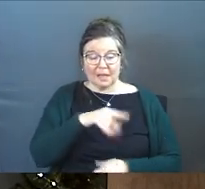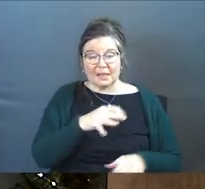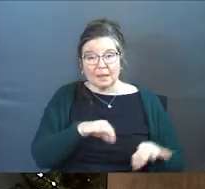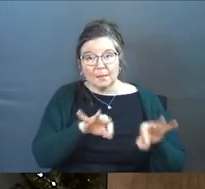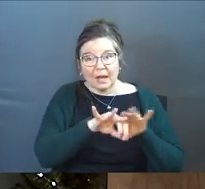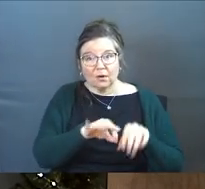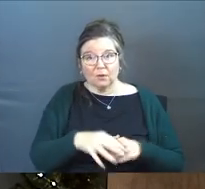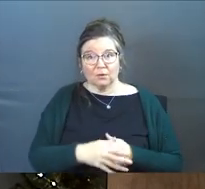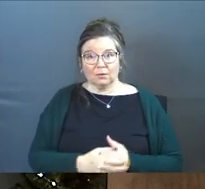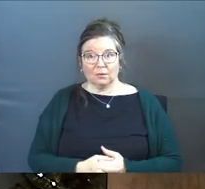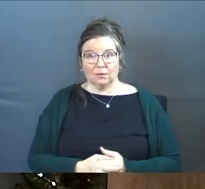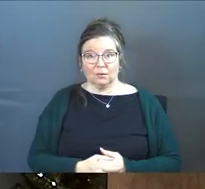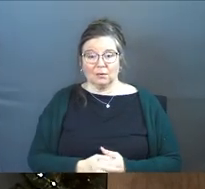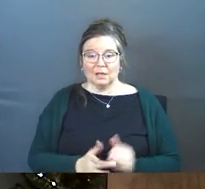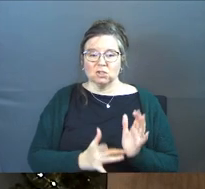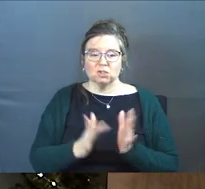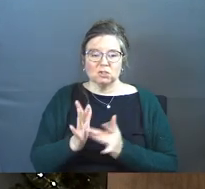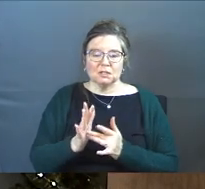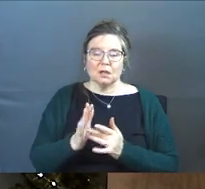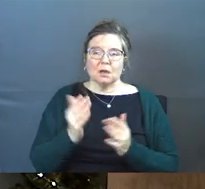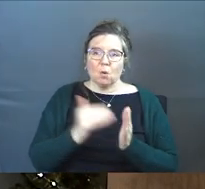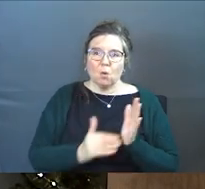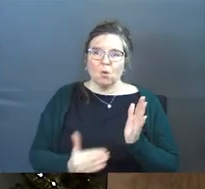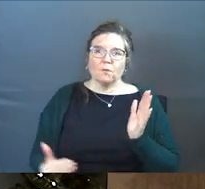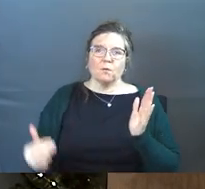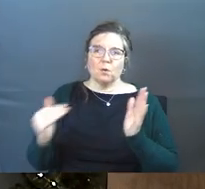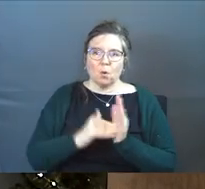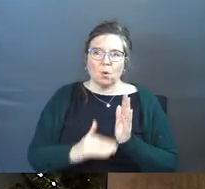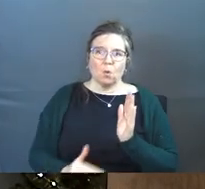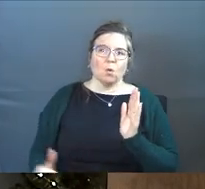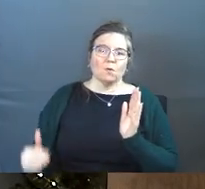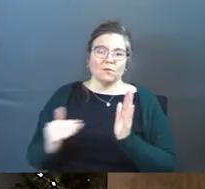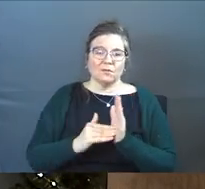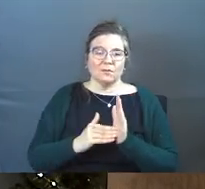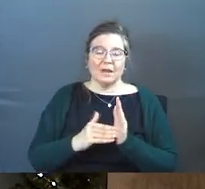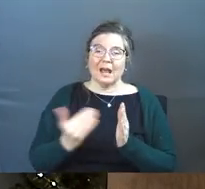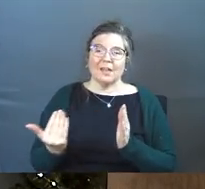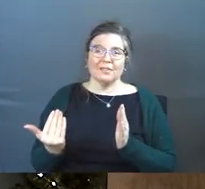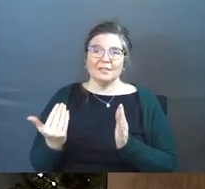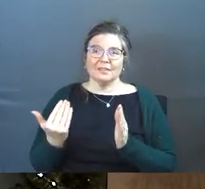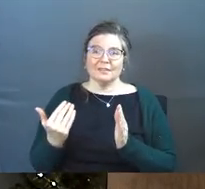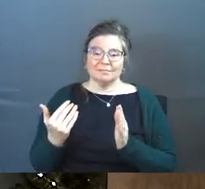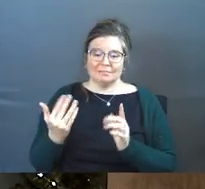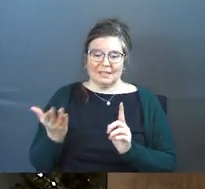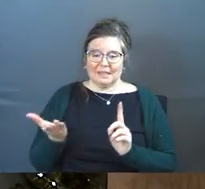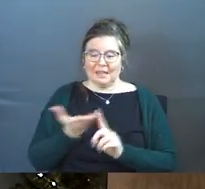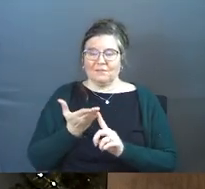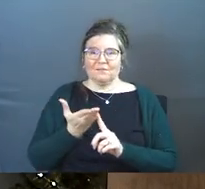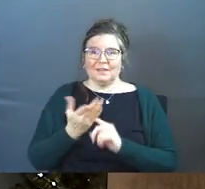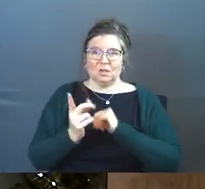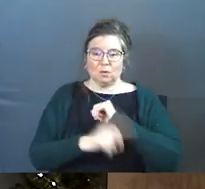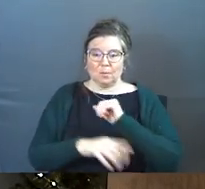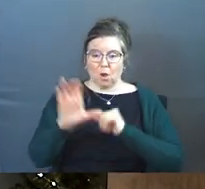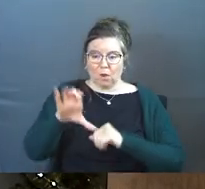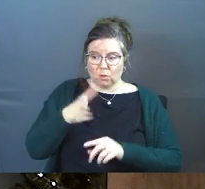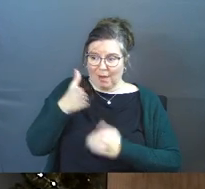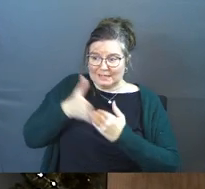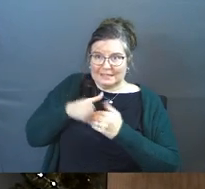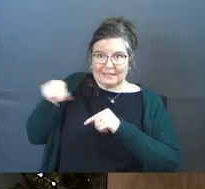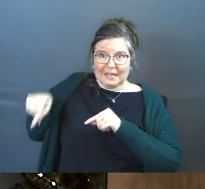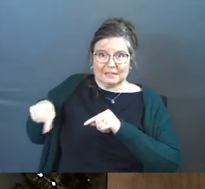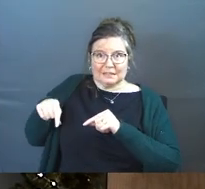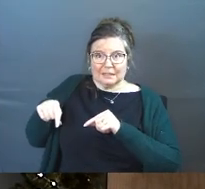they matter. And Jesus over and over and over again. And the convicted criminal on the cross next to him.